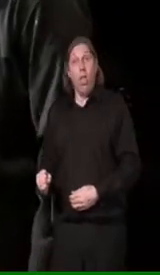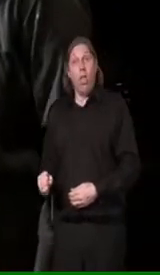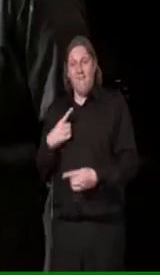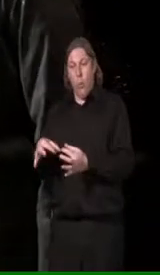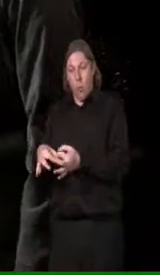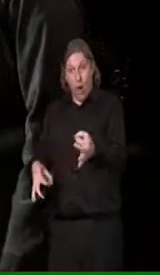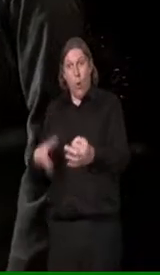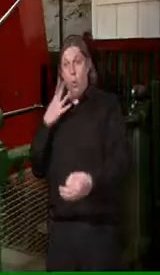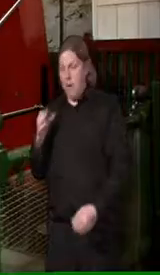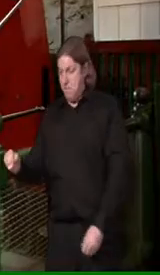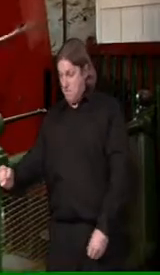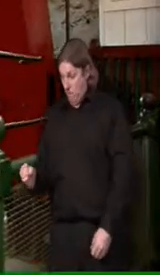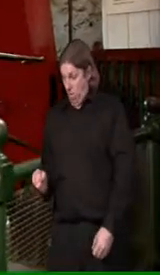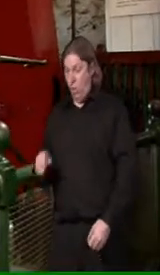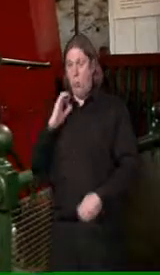as well.